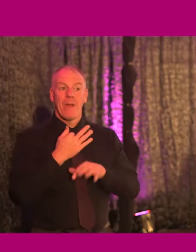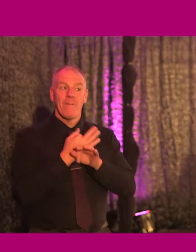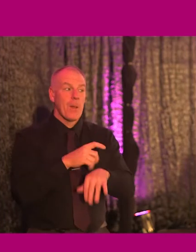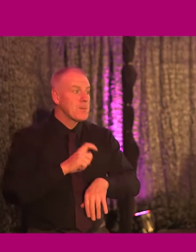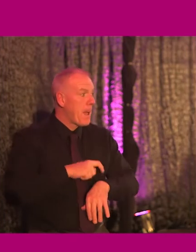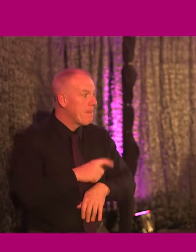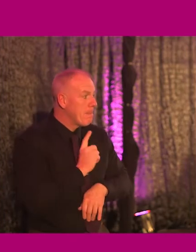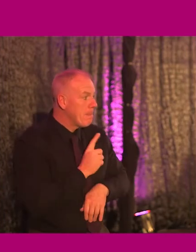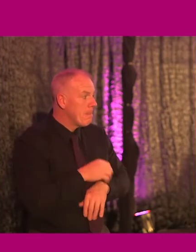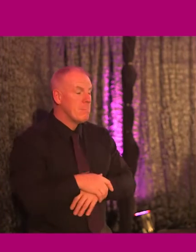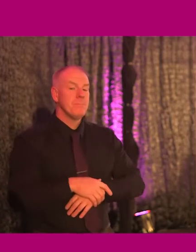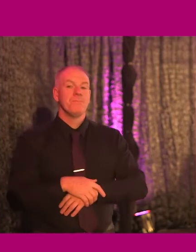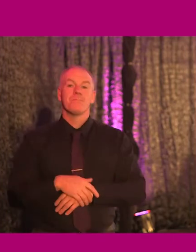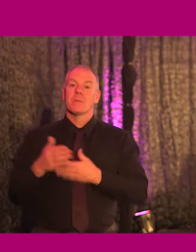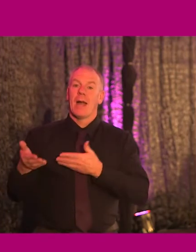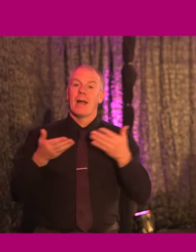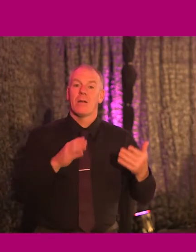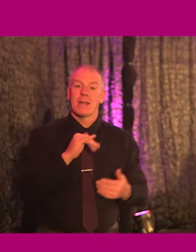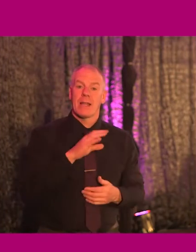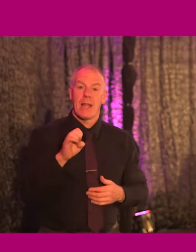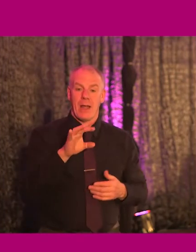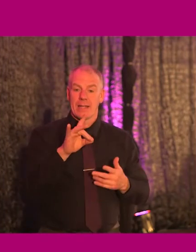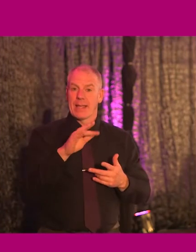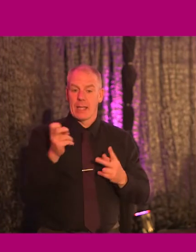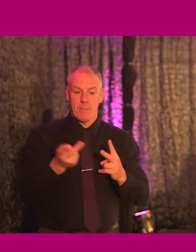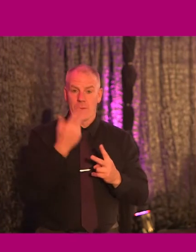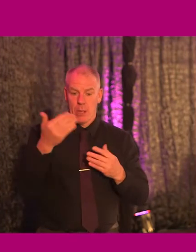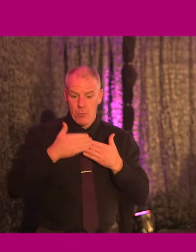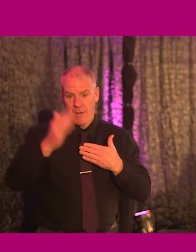our time slots. So I'm going to hand over to Clare and Katie to take us away.